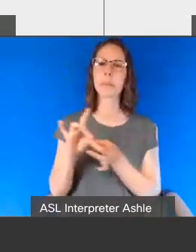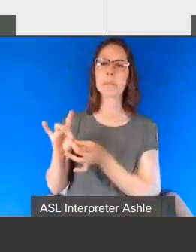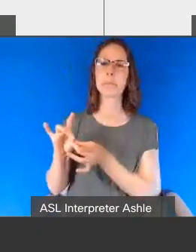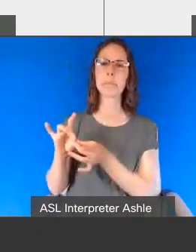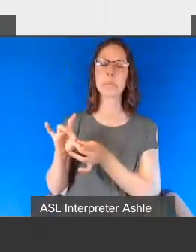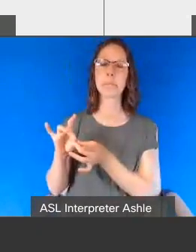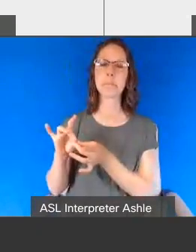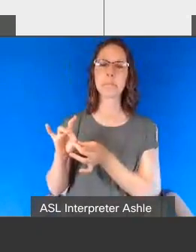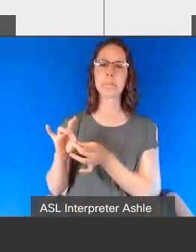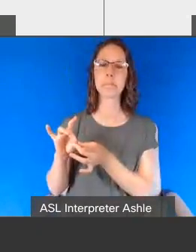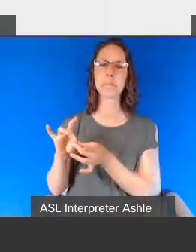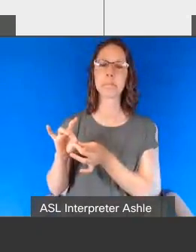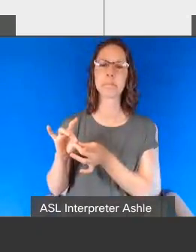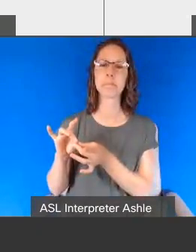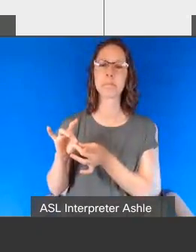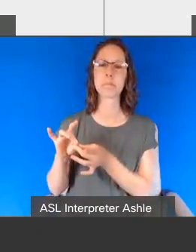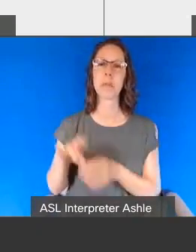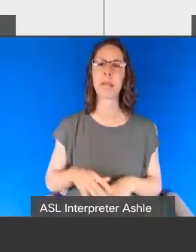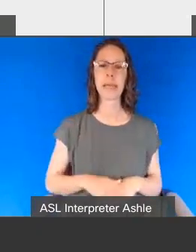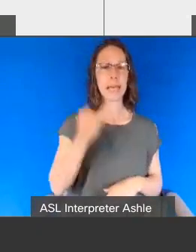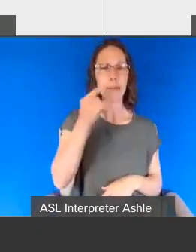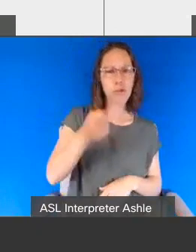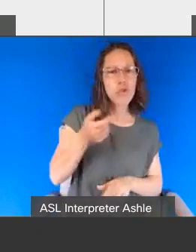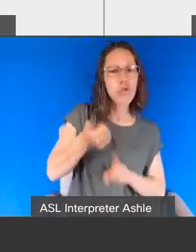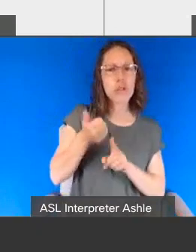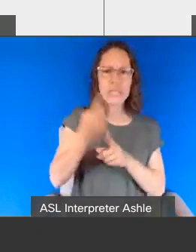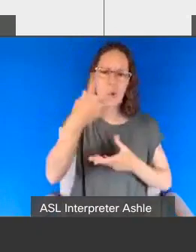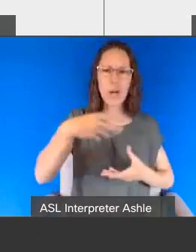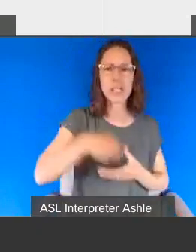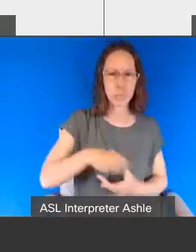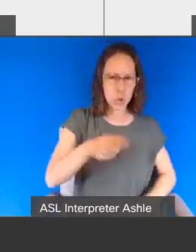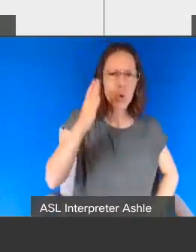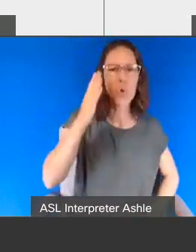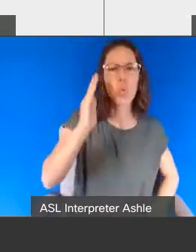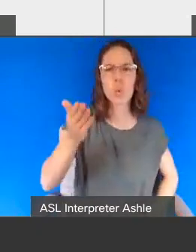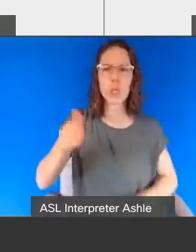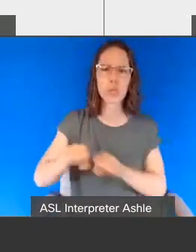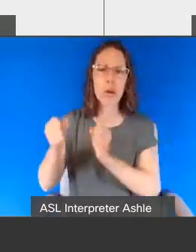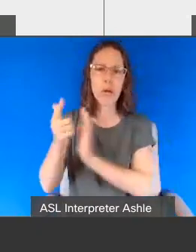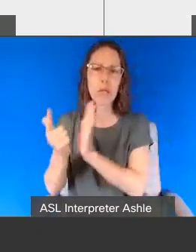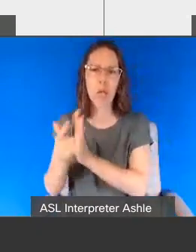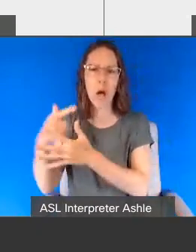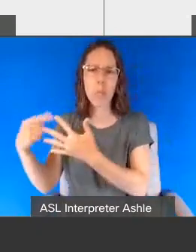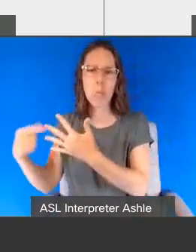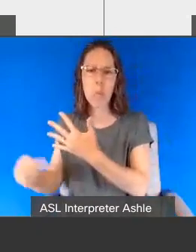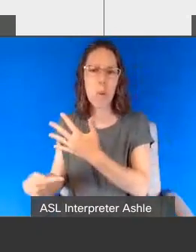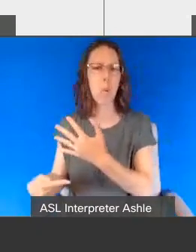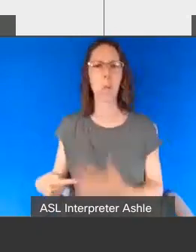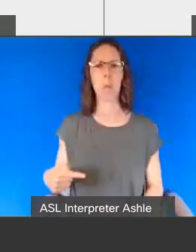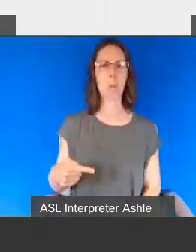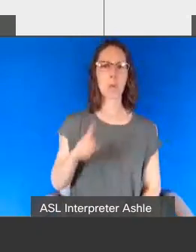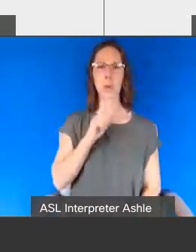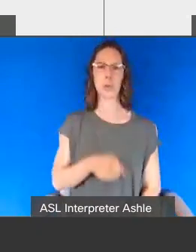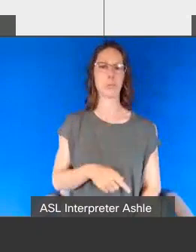that is a characteristic of autism like if you're autistic then you're going to commit this kind of crime that's absolutely not the case